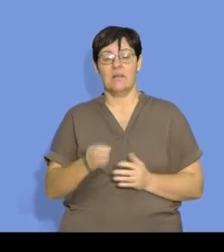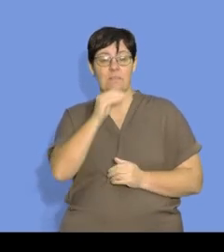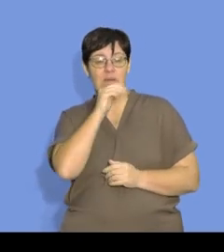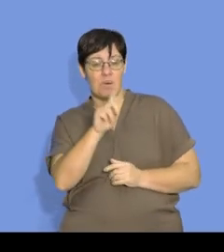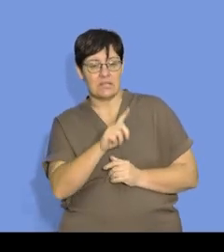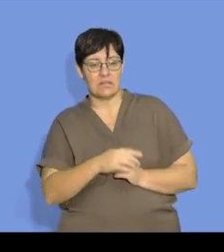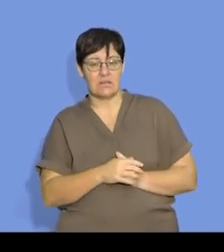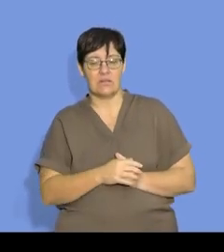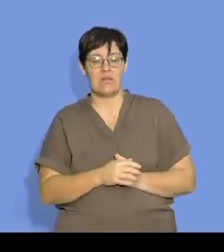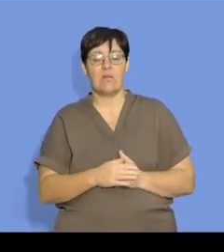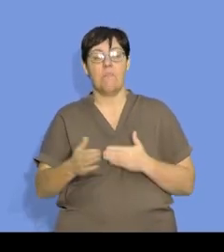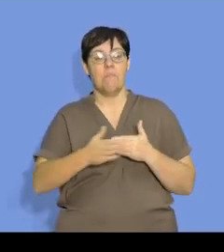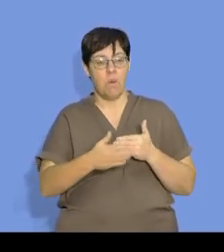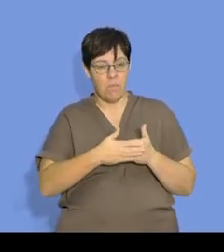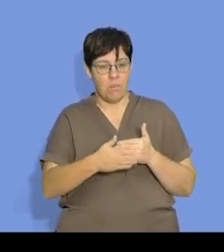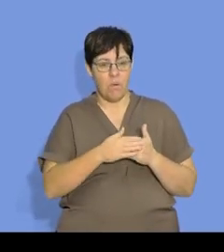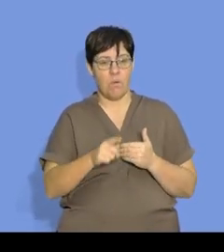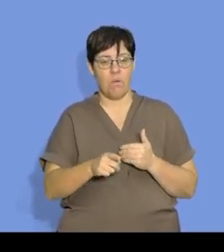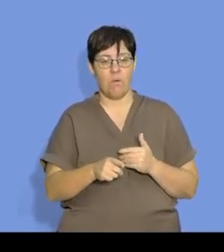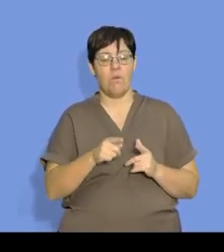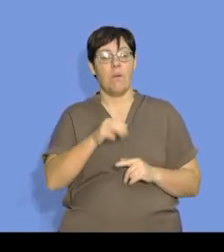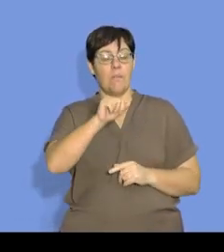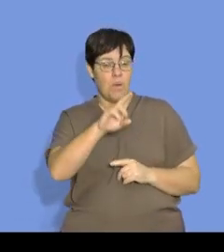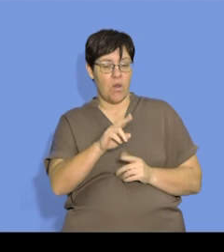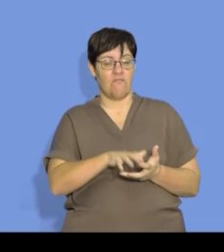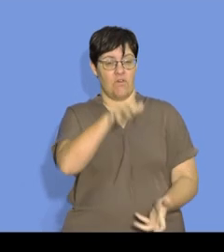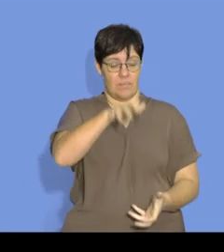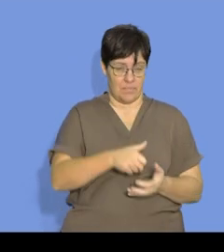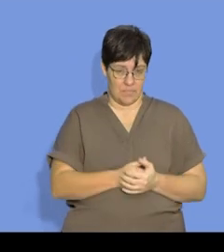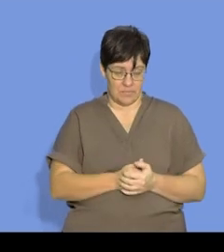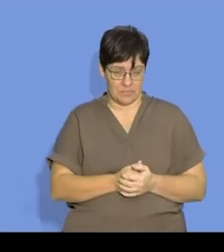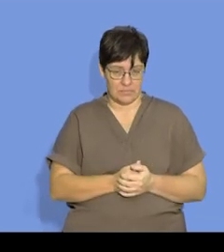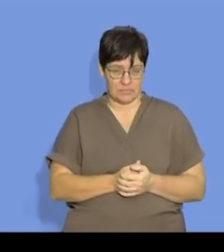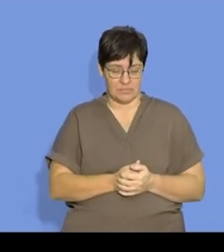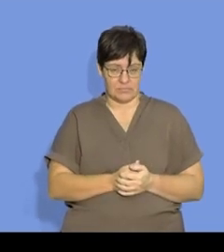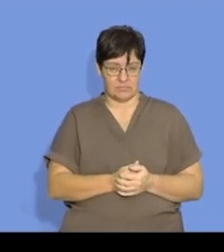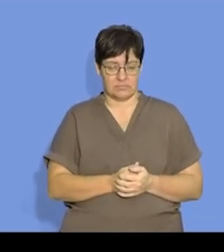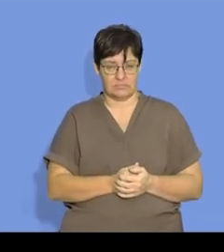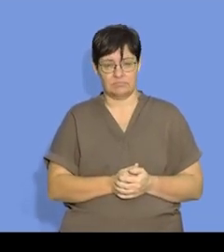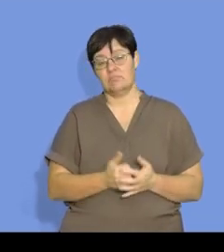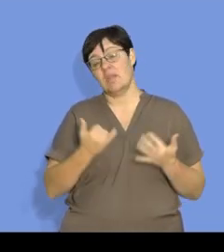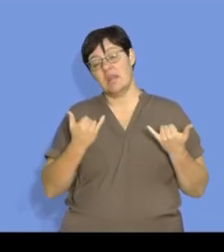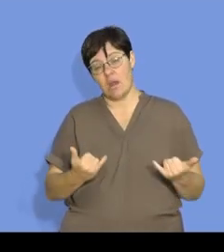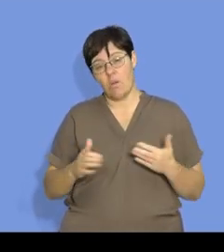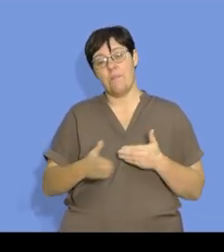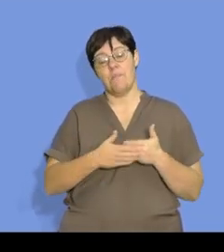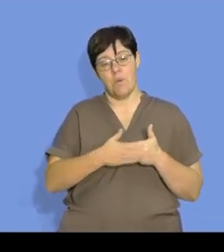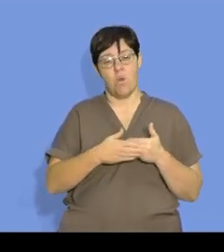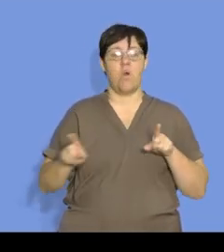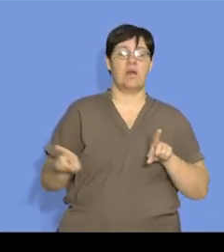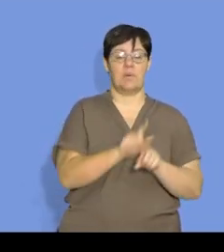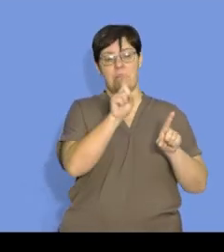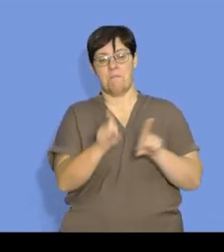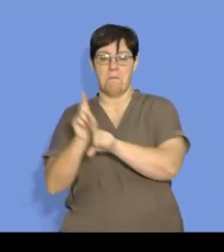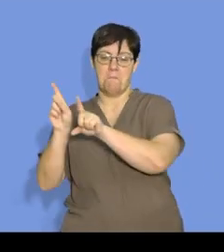reactant will mean there is now more reactant particles per volume. So, there will now be more